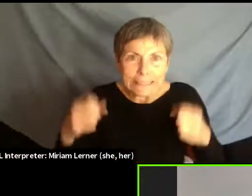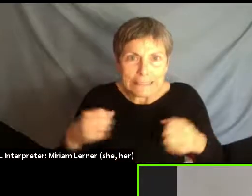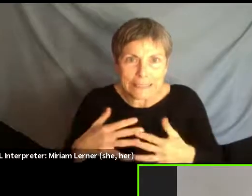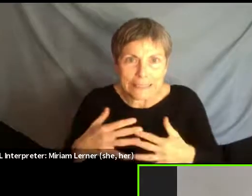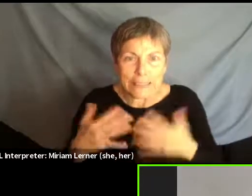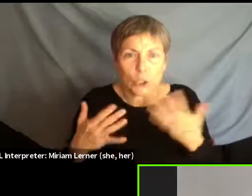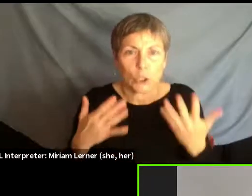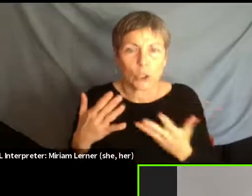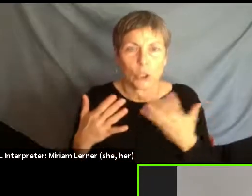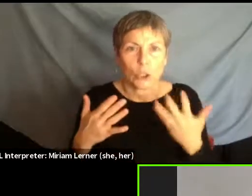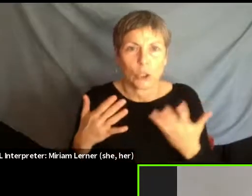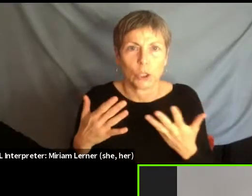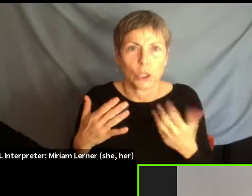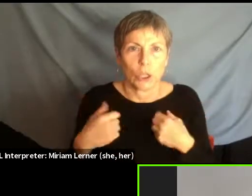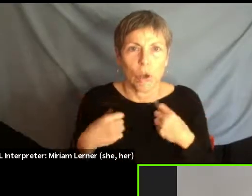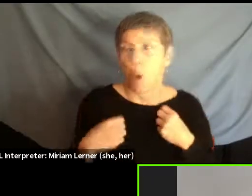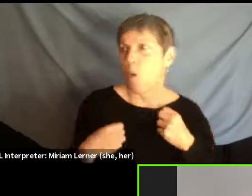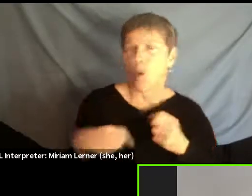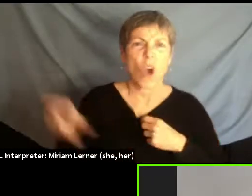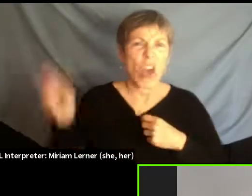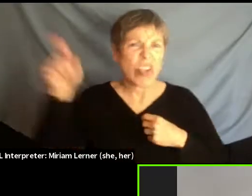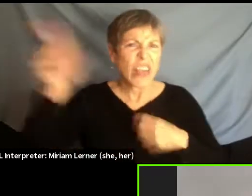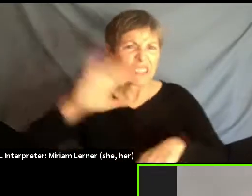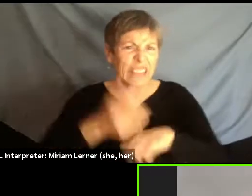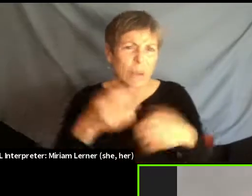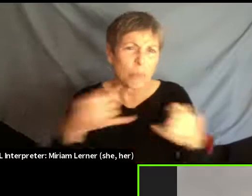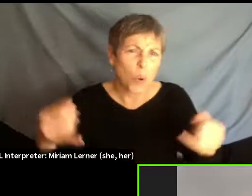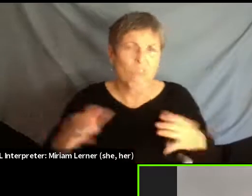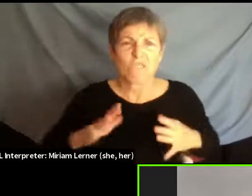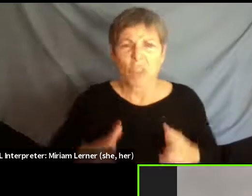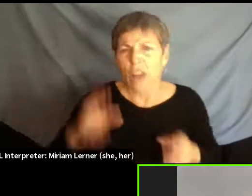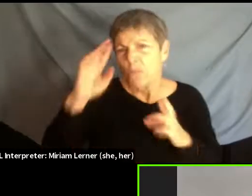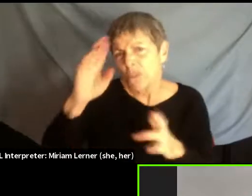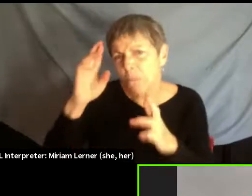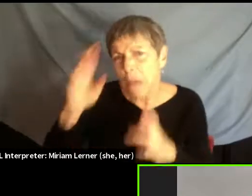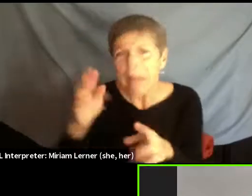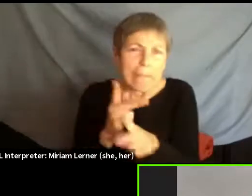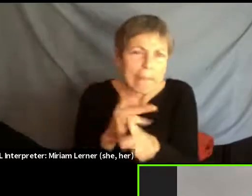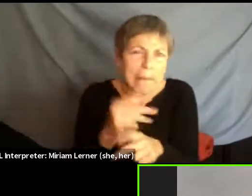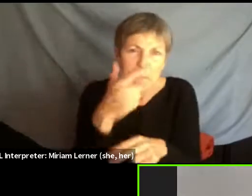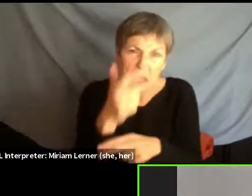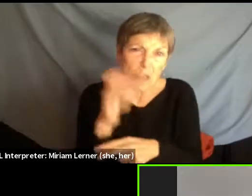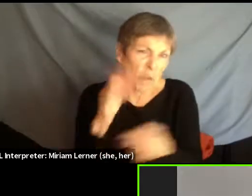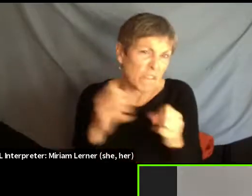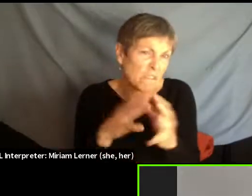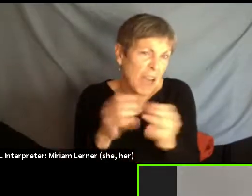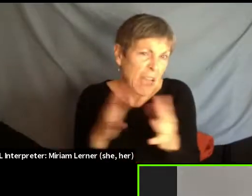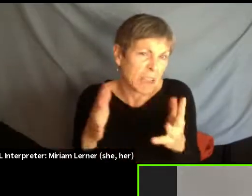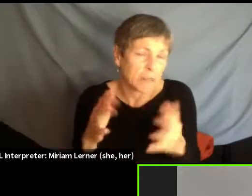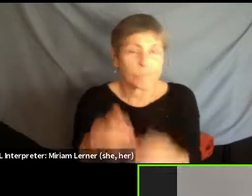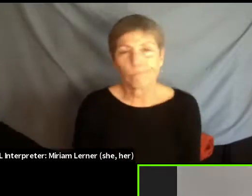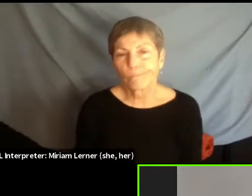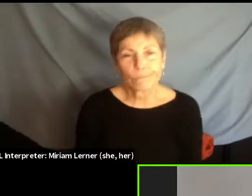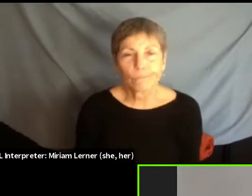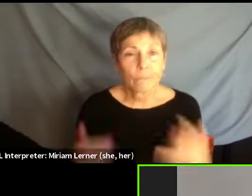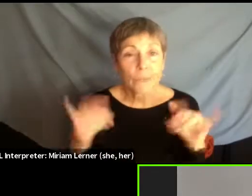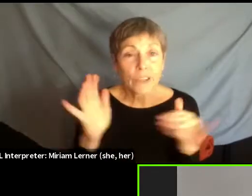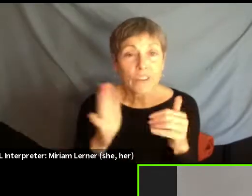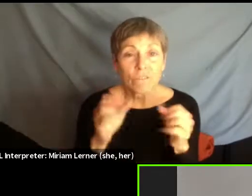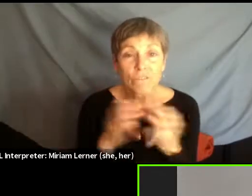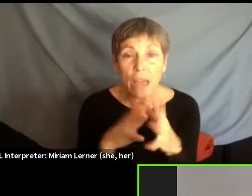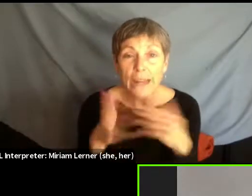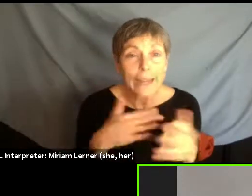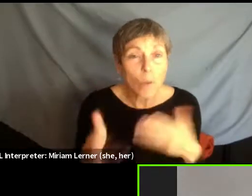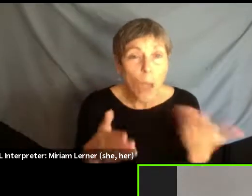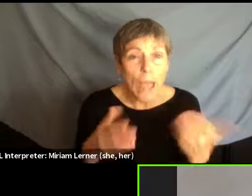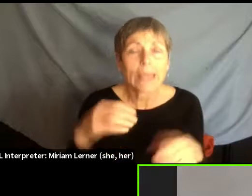probably just respect the colonial borders, because we're going to be fighting all the time. But we're still fighting. And I think you could see that in Tigray,